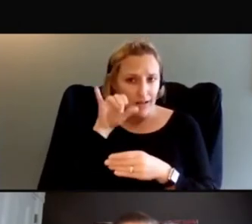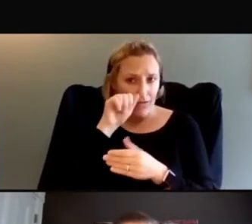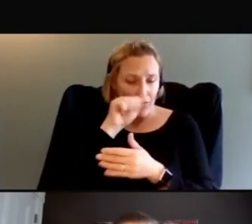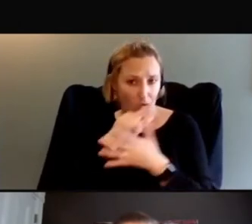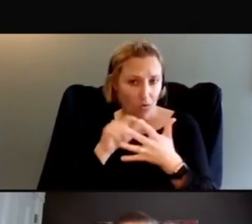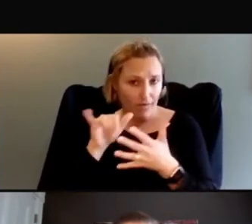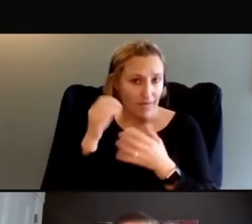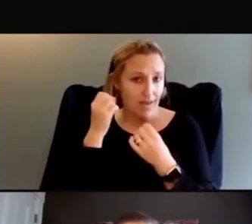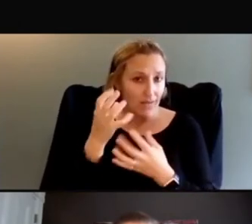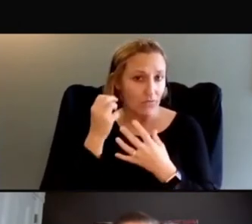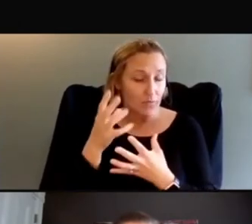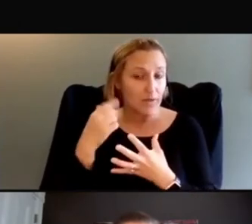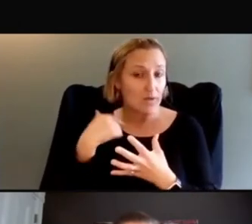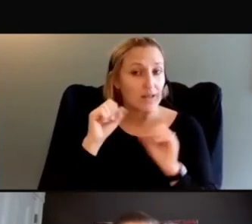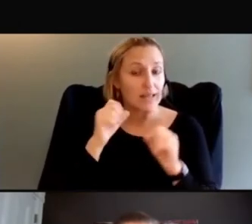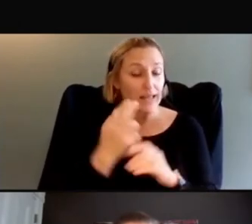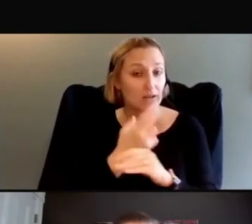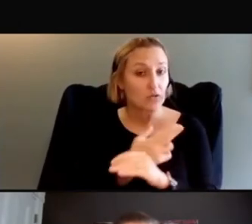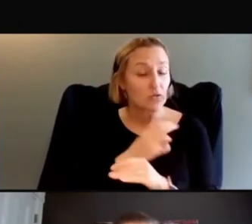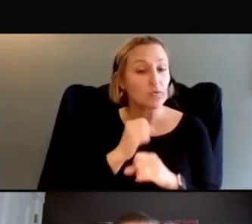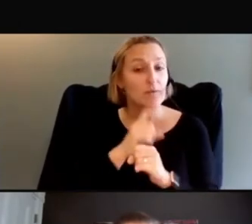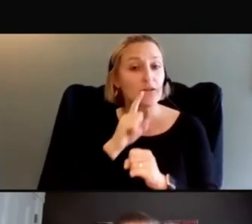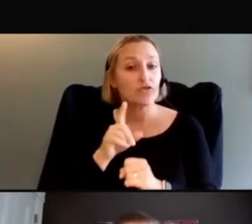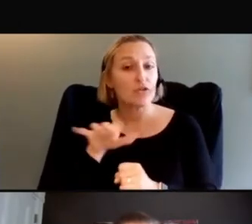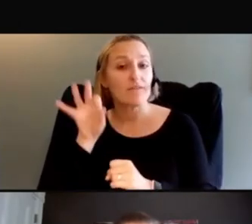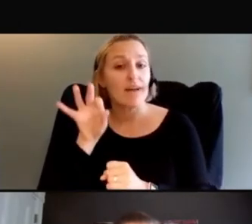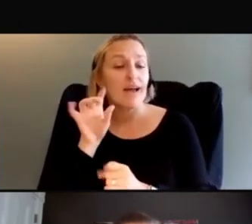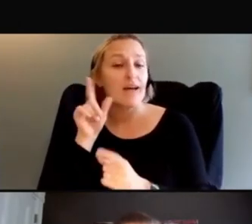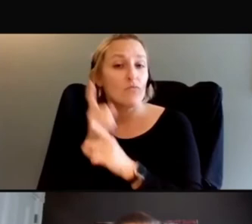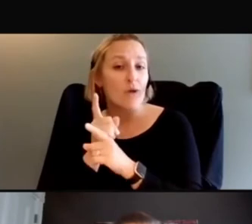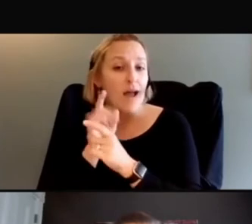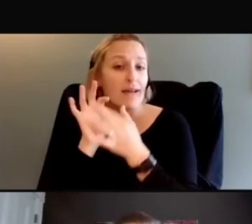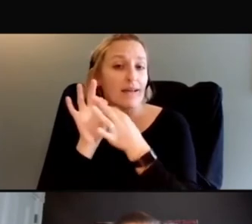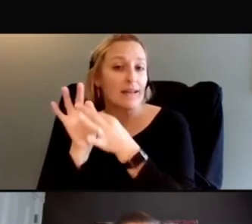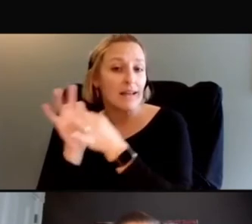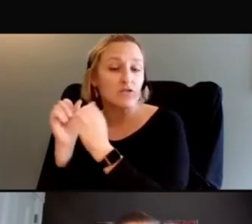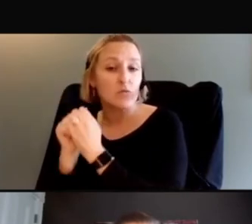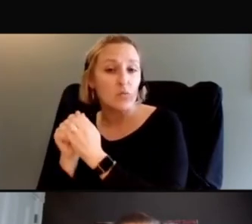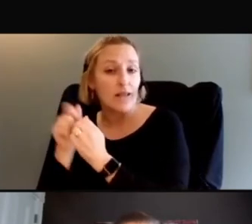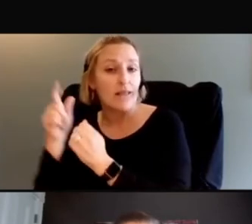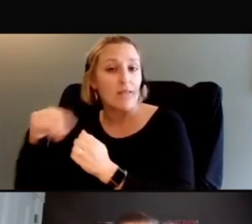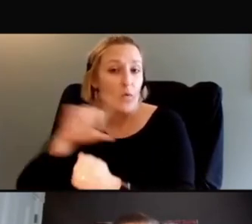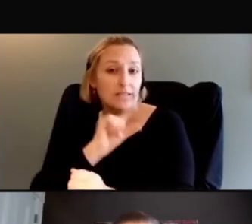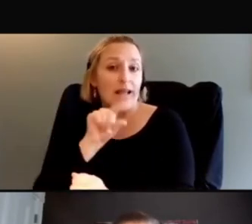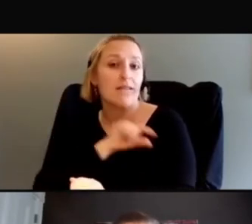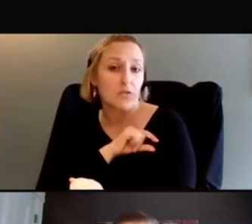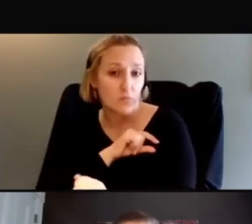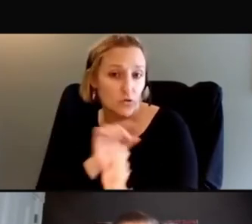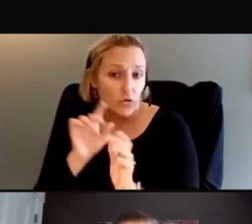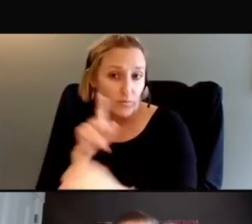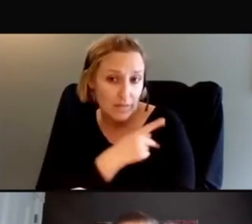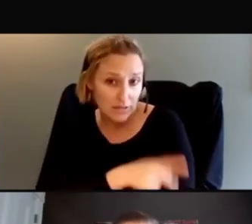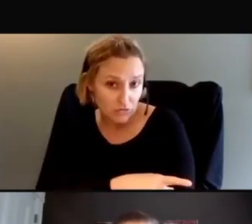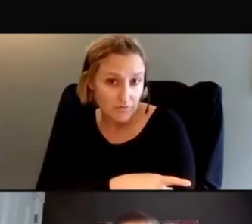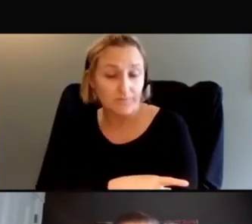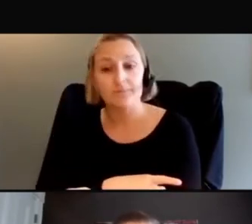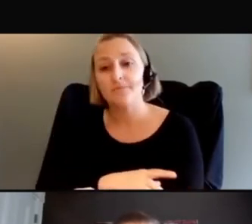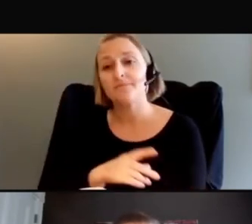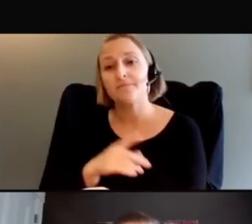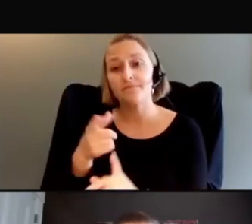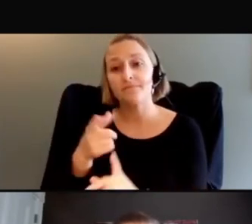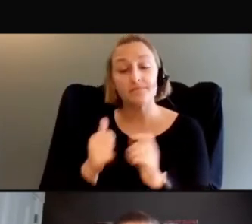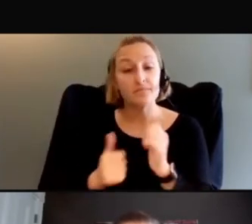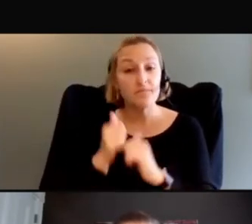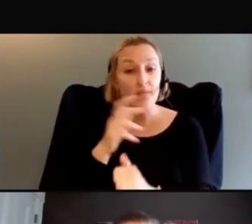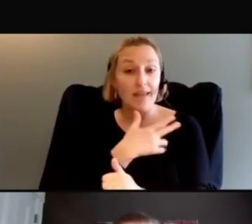really leverage it to be able to make the right connections with protocol-eligible patients from most of the healthcare facilities in the U